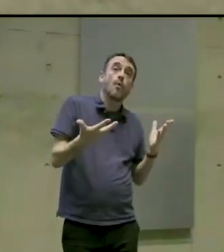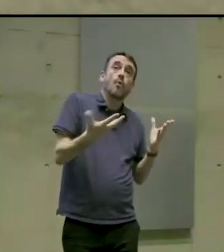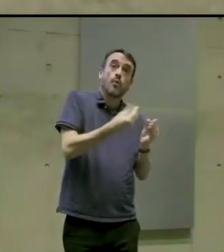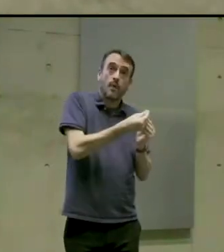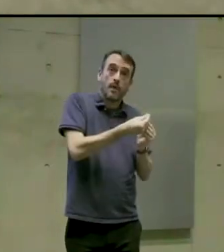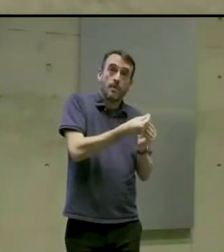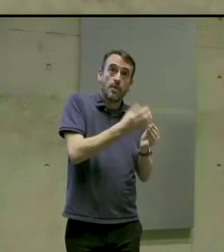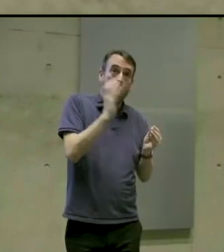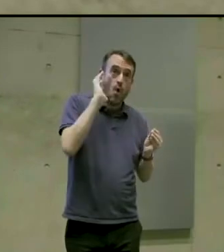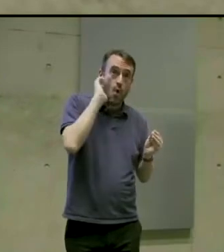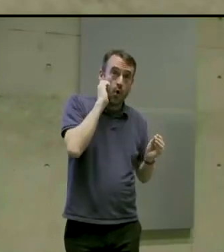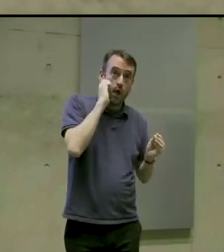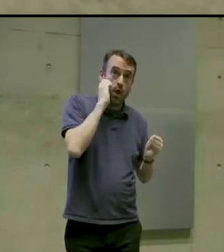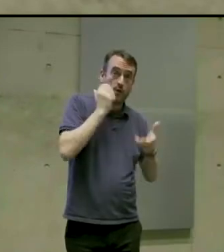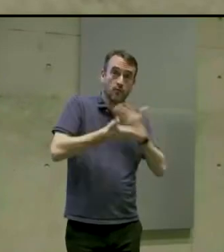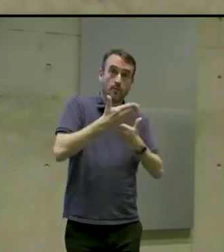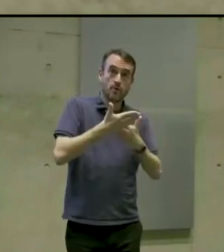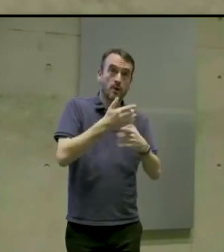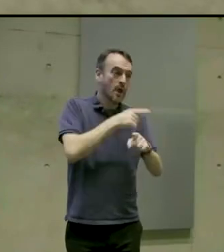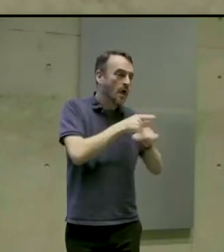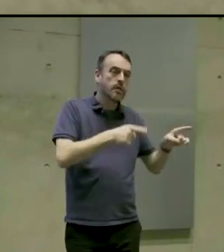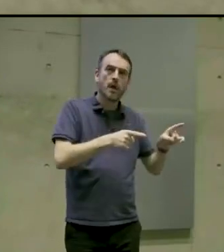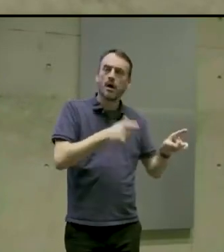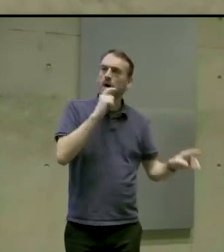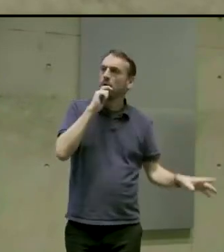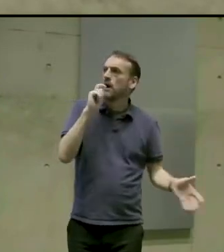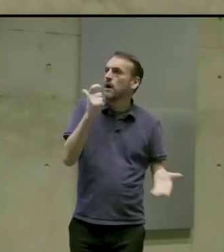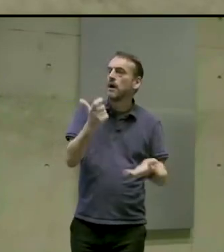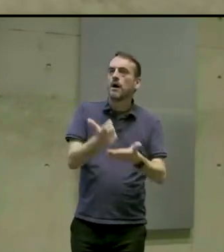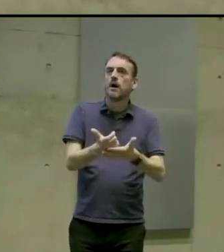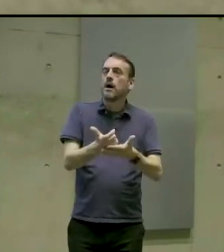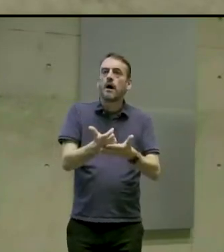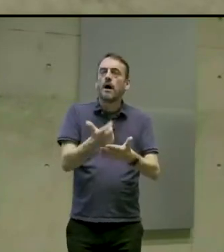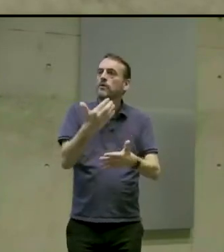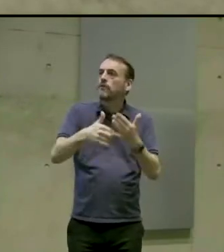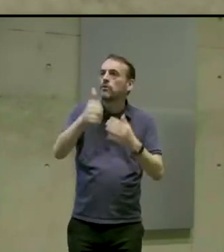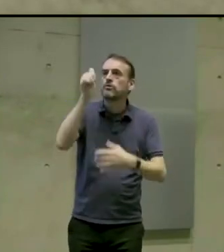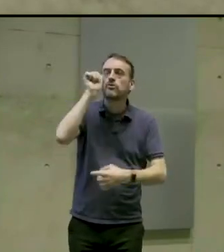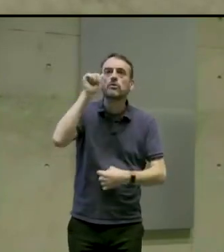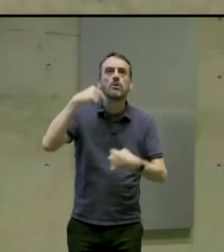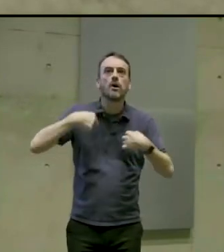they were blown away with how much they were actually missing out on.